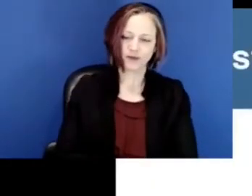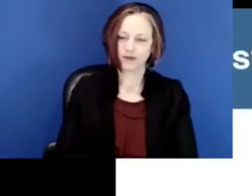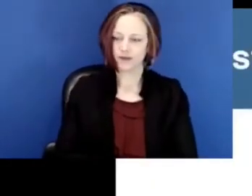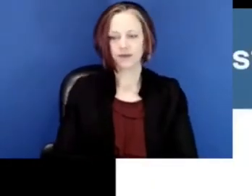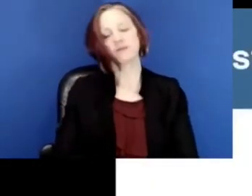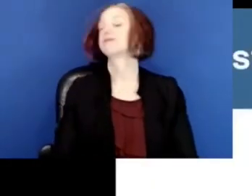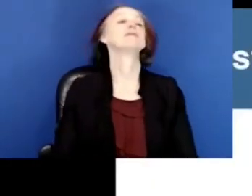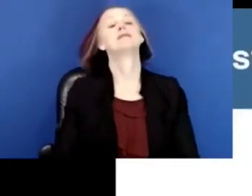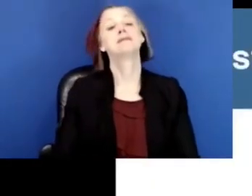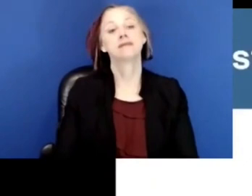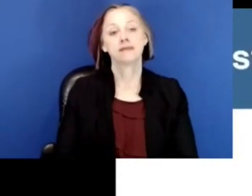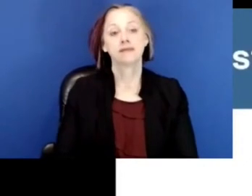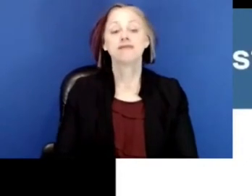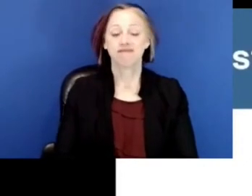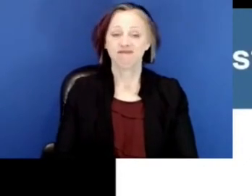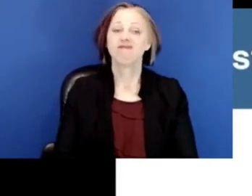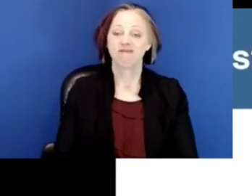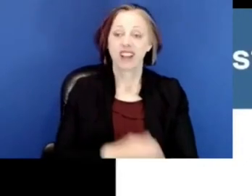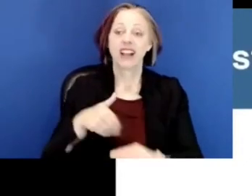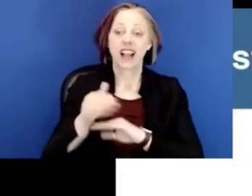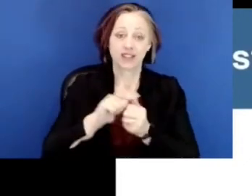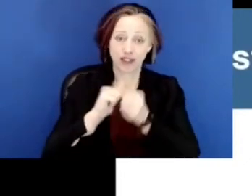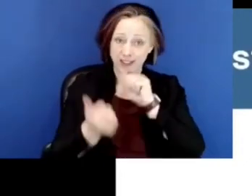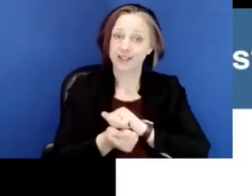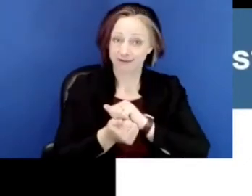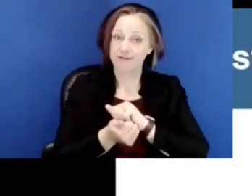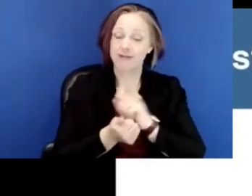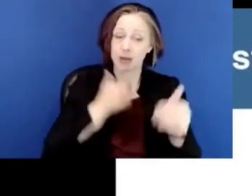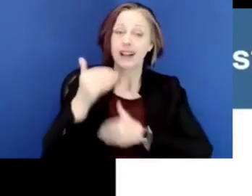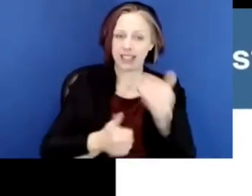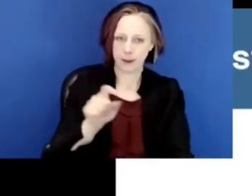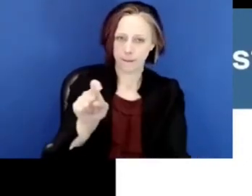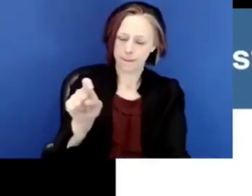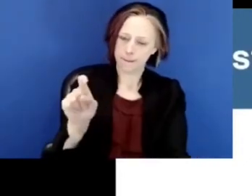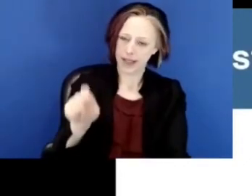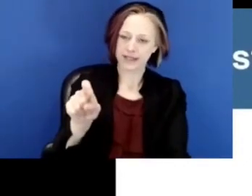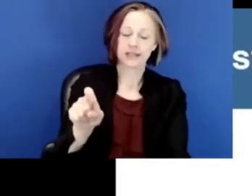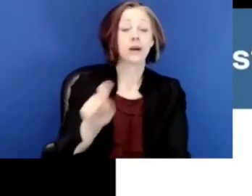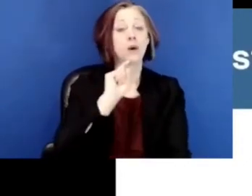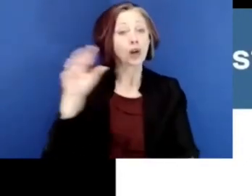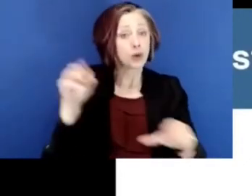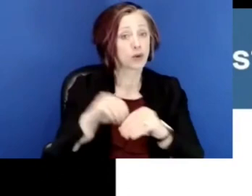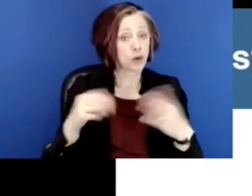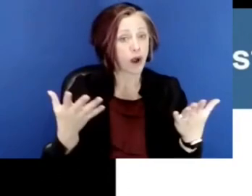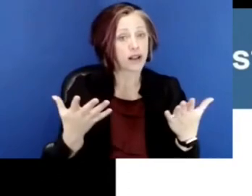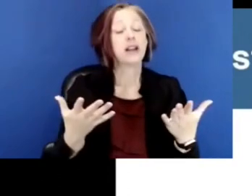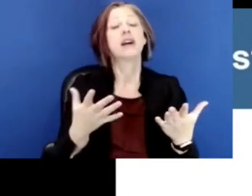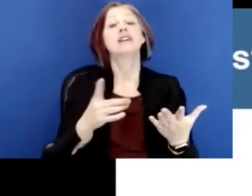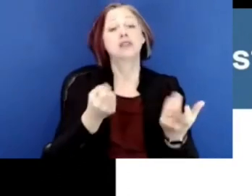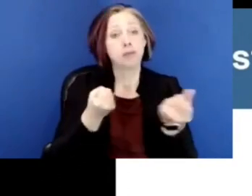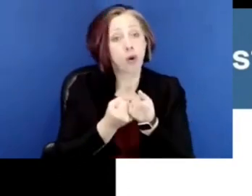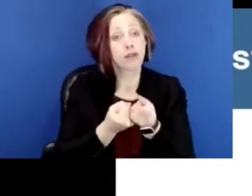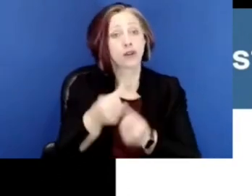next. And then we need to transform the teaching and learning process. That includes, of course,